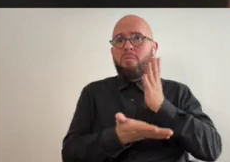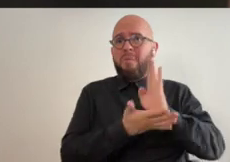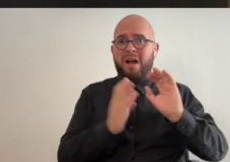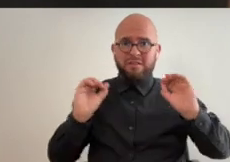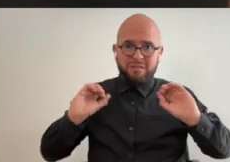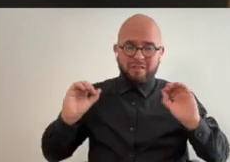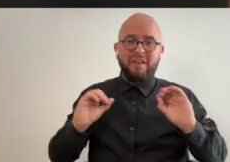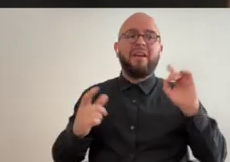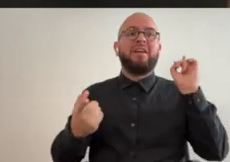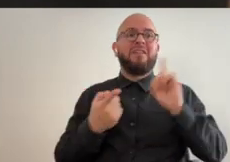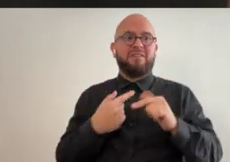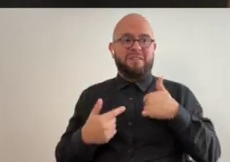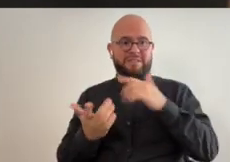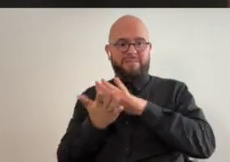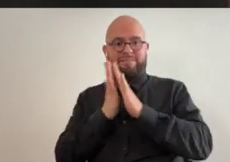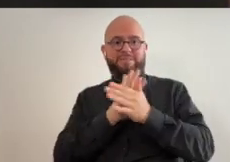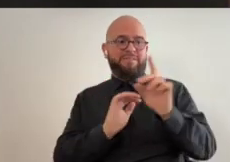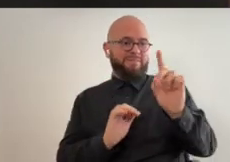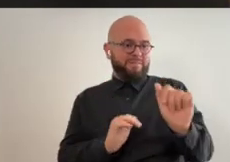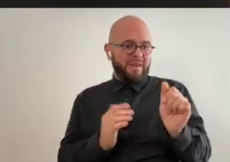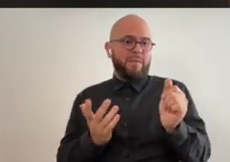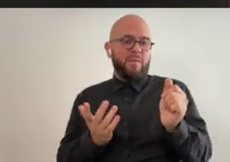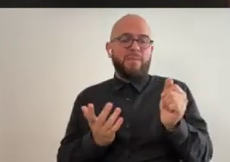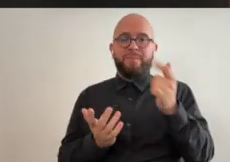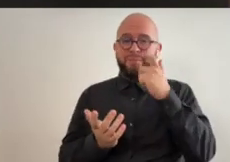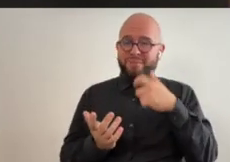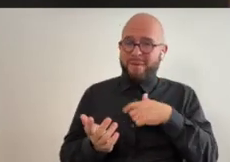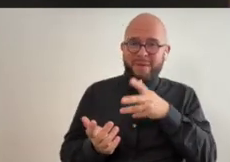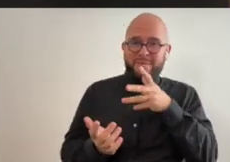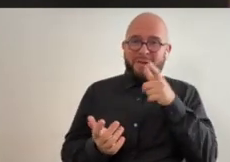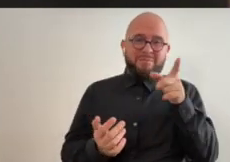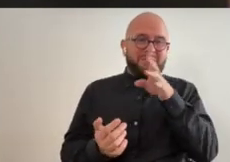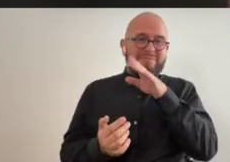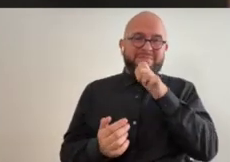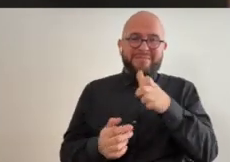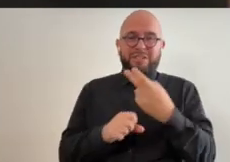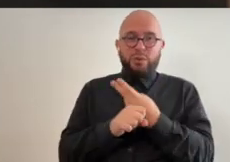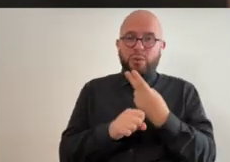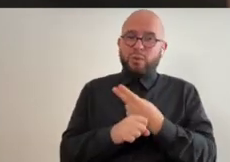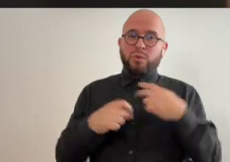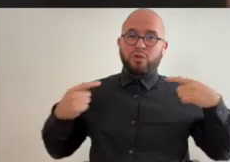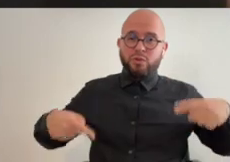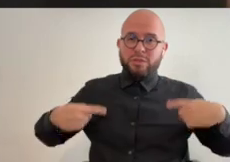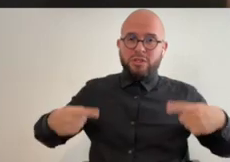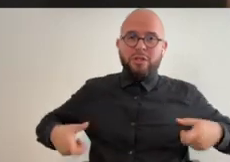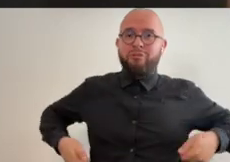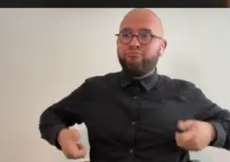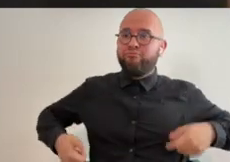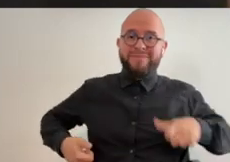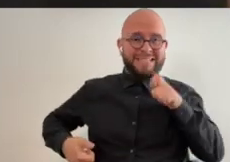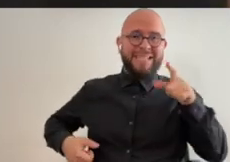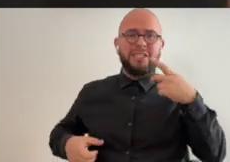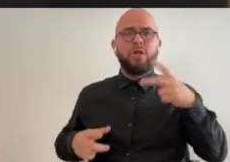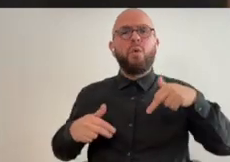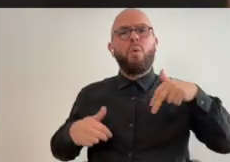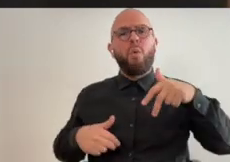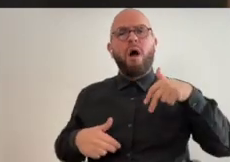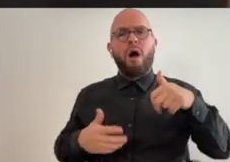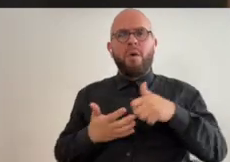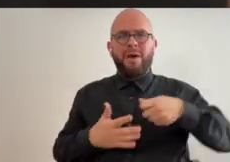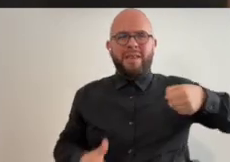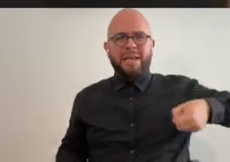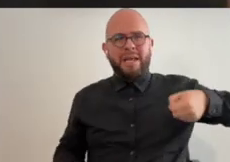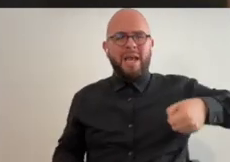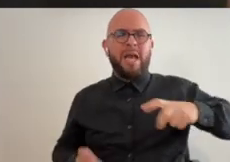just never talked about her rights so it wasn't really until i became disabled and you know because my mom didn't use a wheelchair she